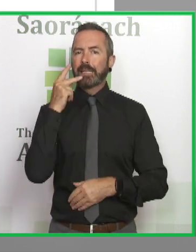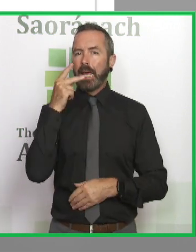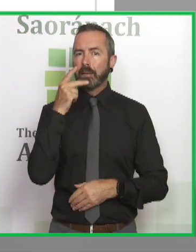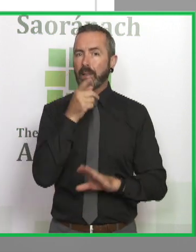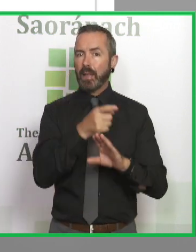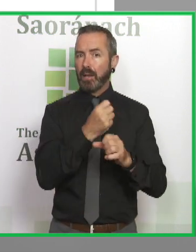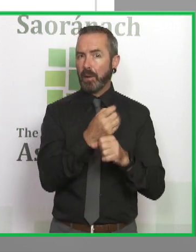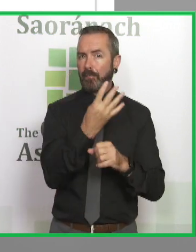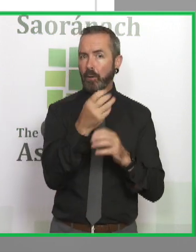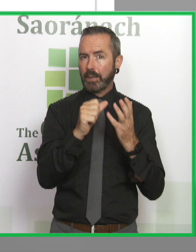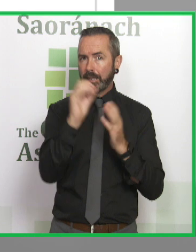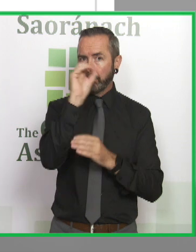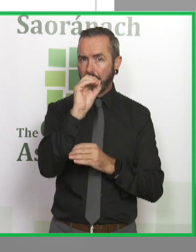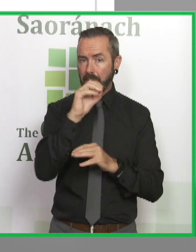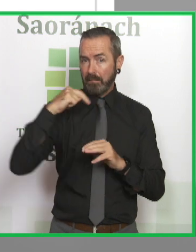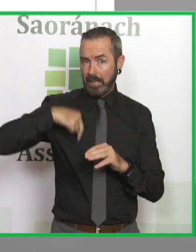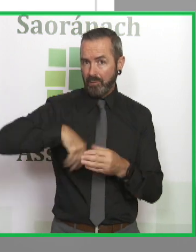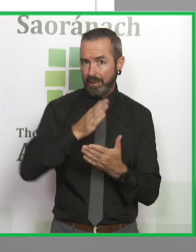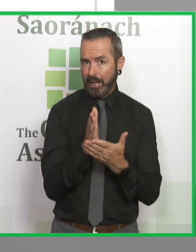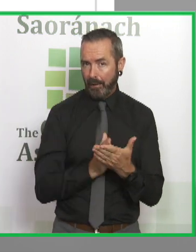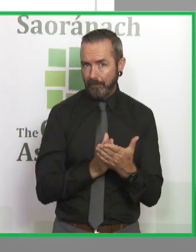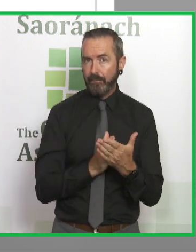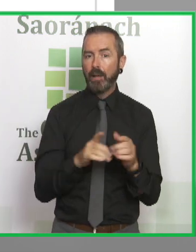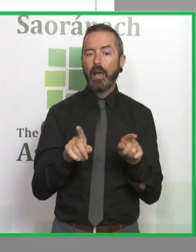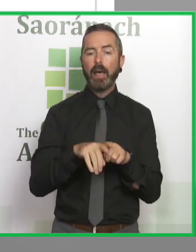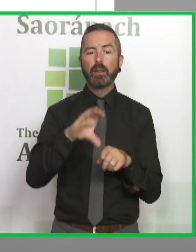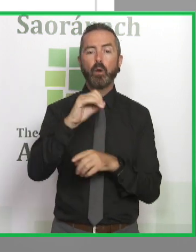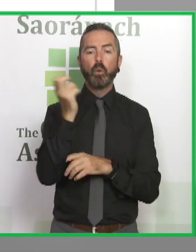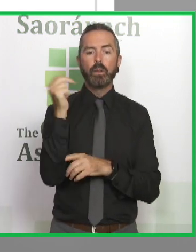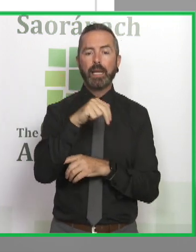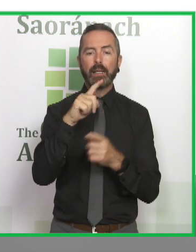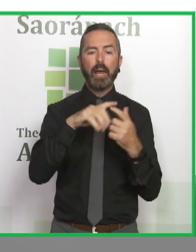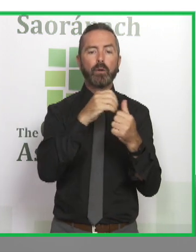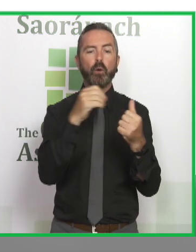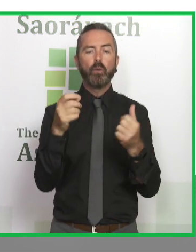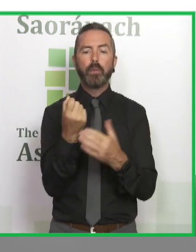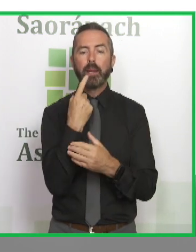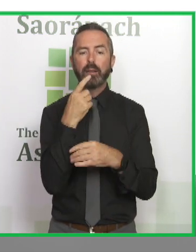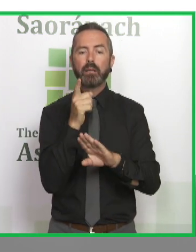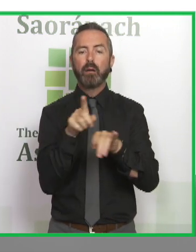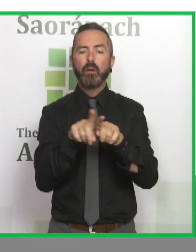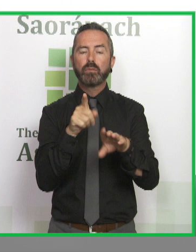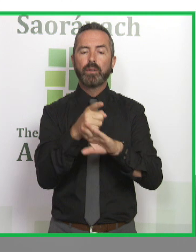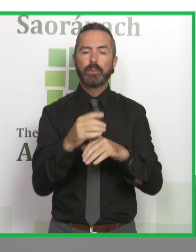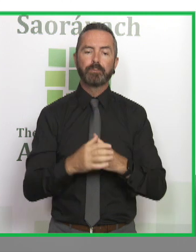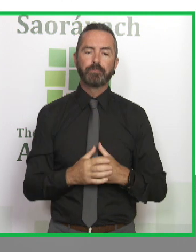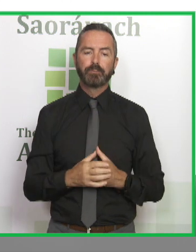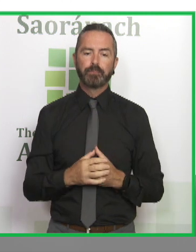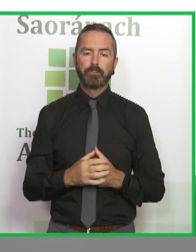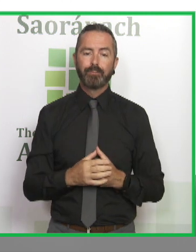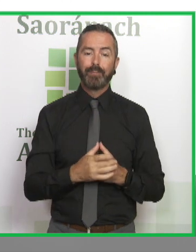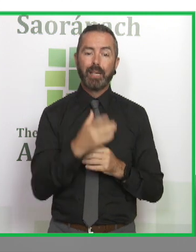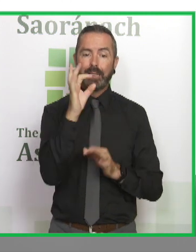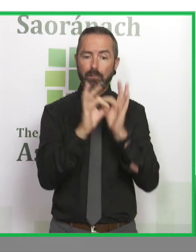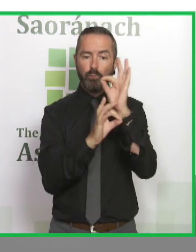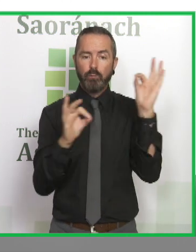46%, so nearly half, followed by, as you can see there, cocaine and other medications as well. This graph is from